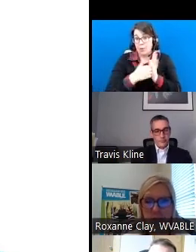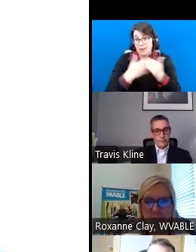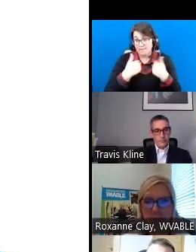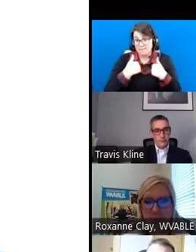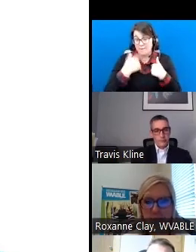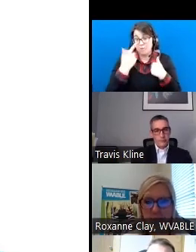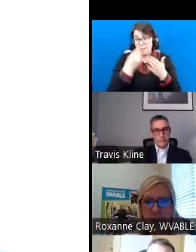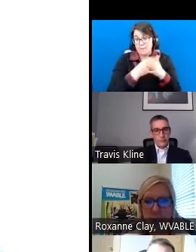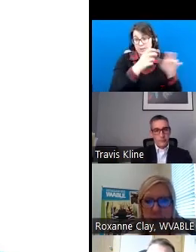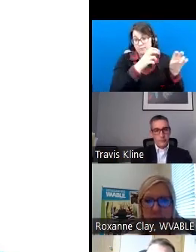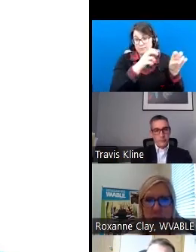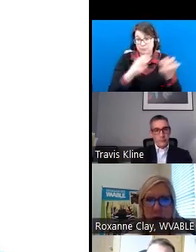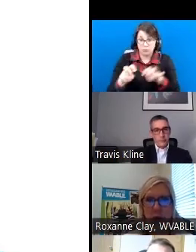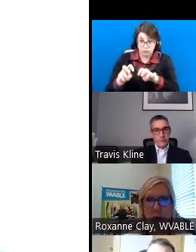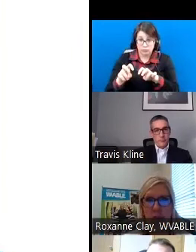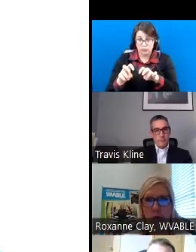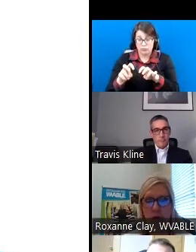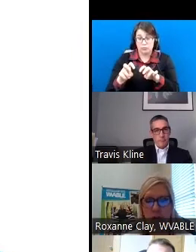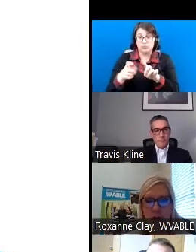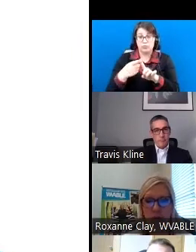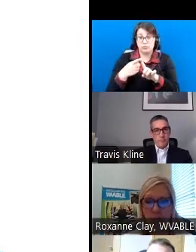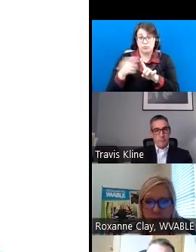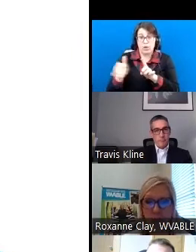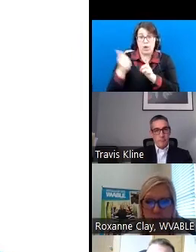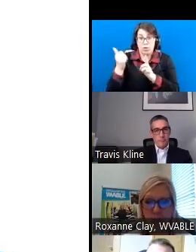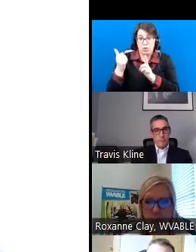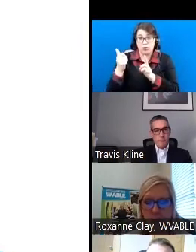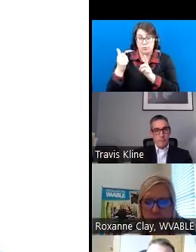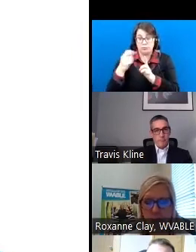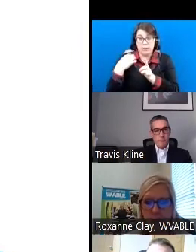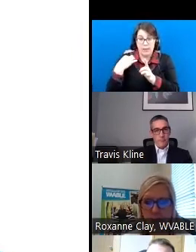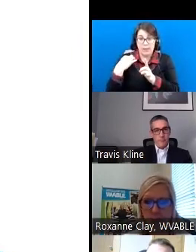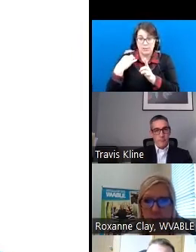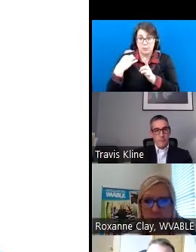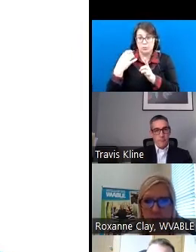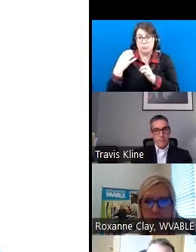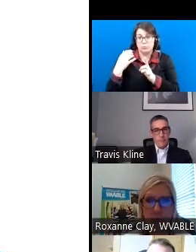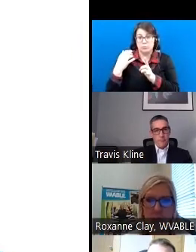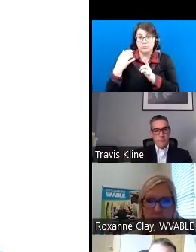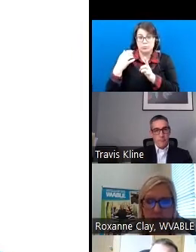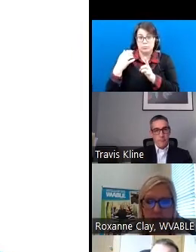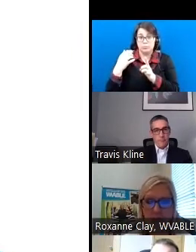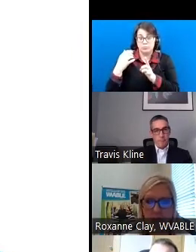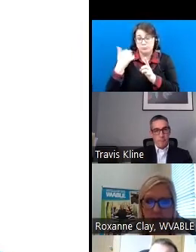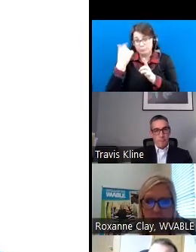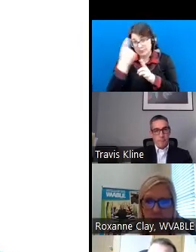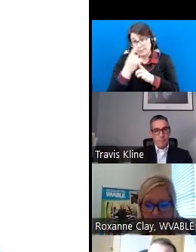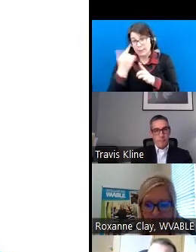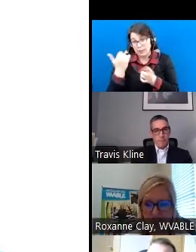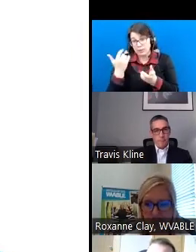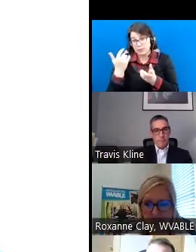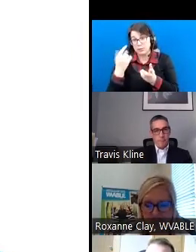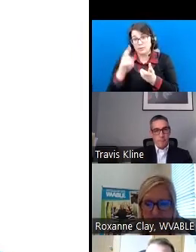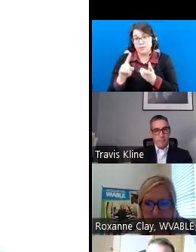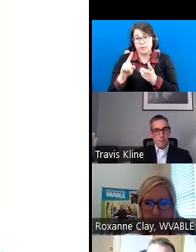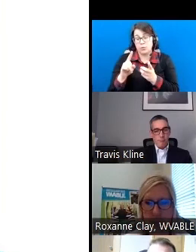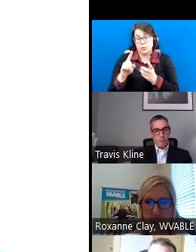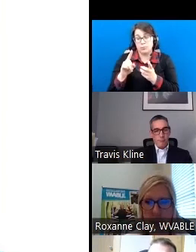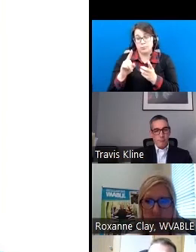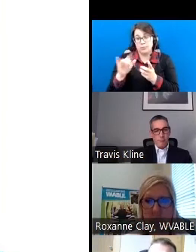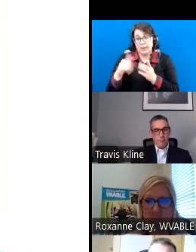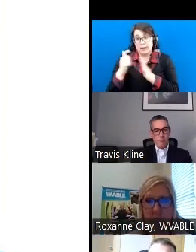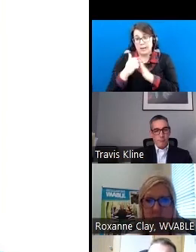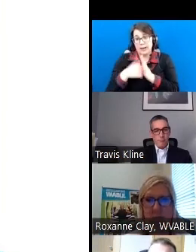transfer the ABLE account to another eligible sibling of the event account